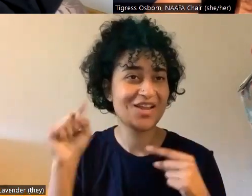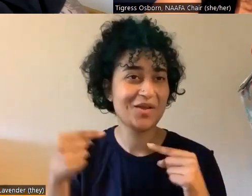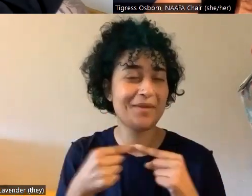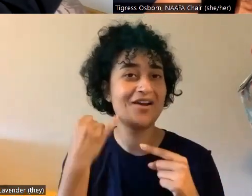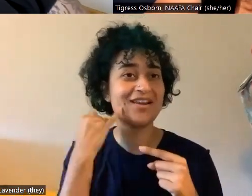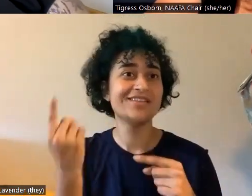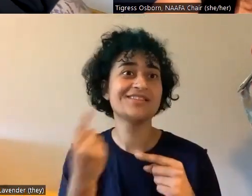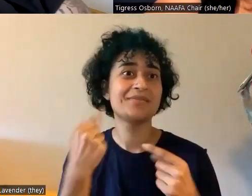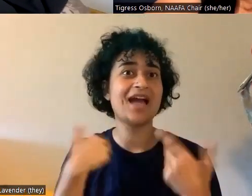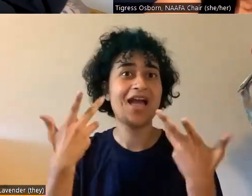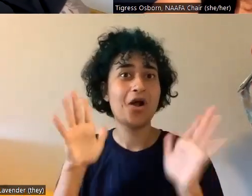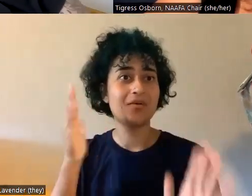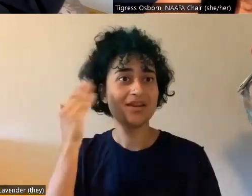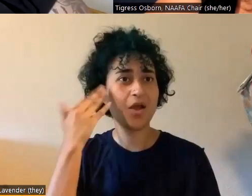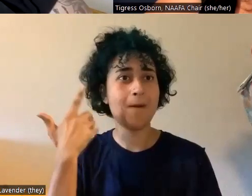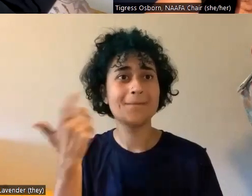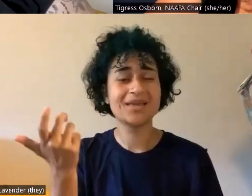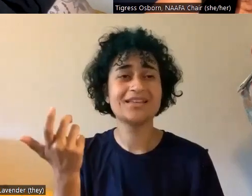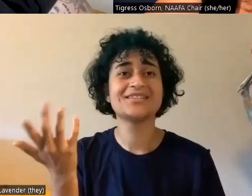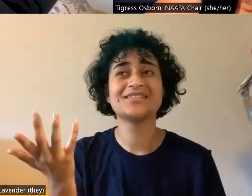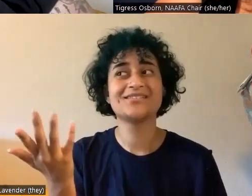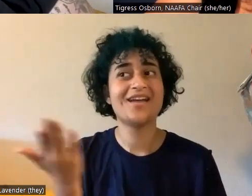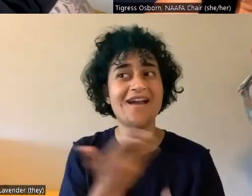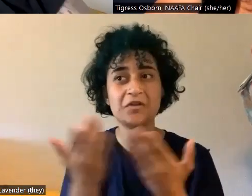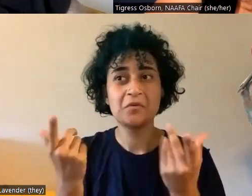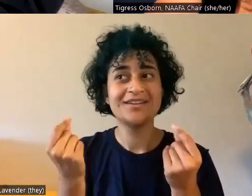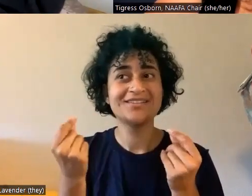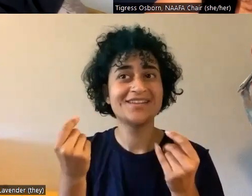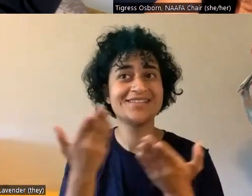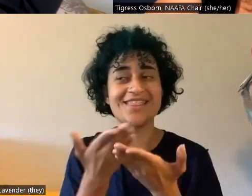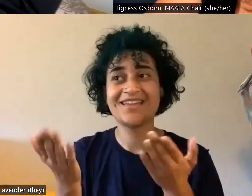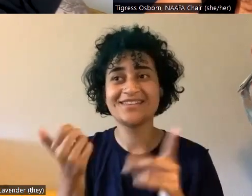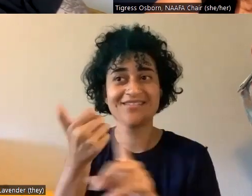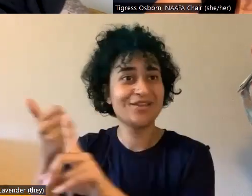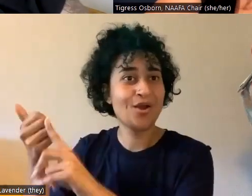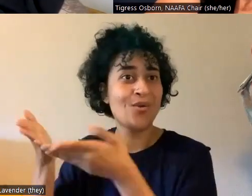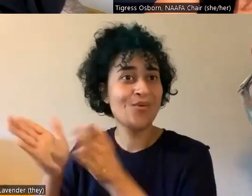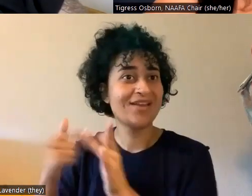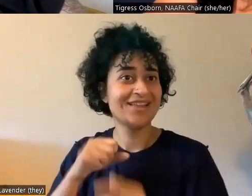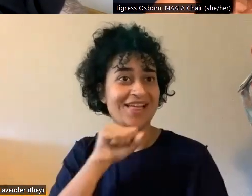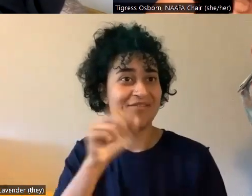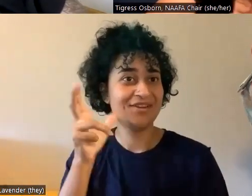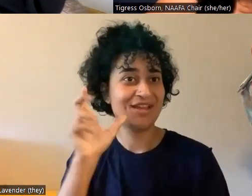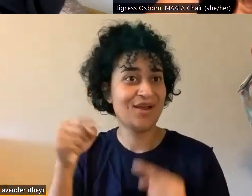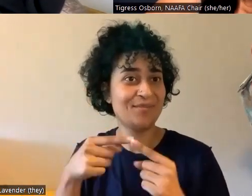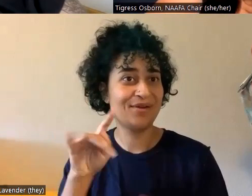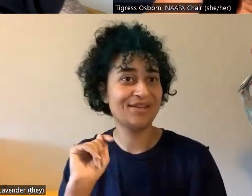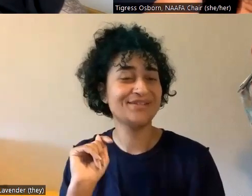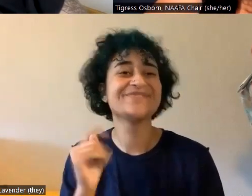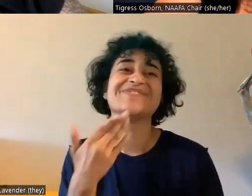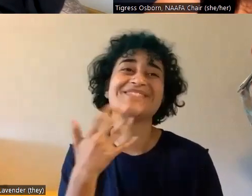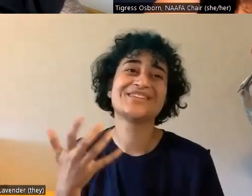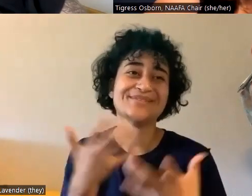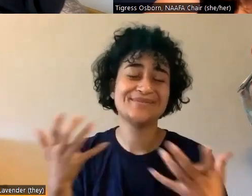I already know, because everybody does everything in their own unique way. I'd love to hear about it. Thank you so much.